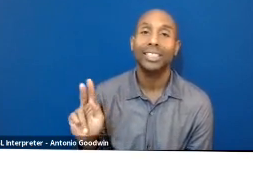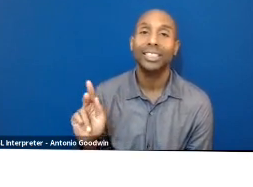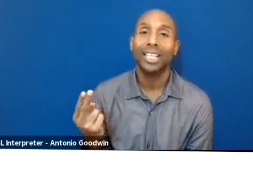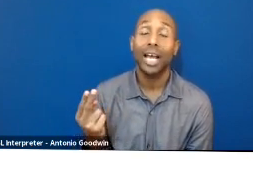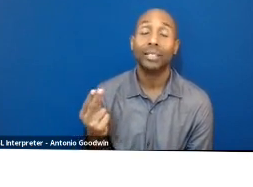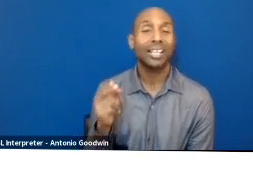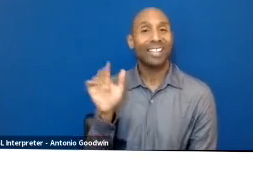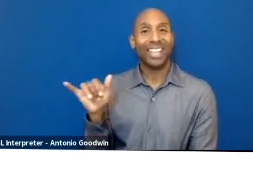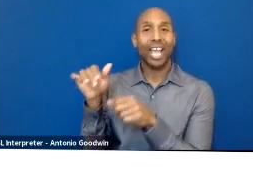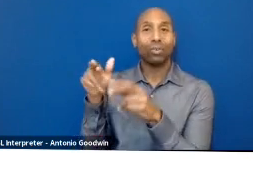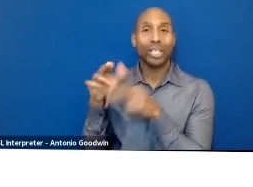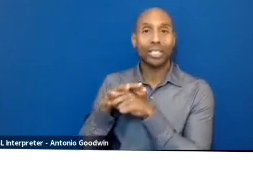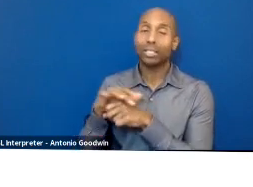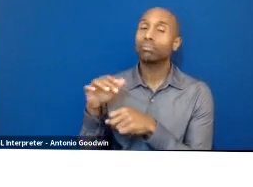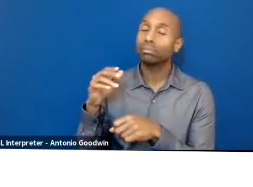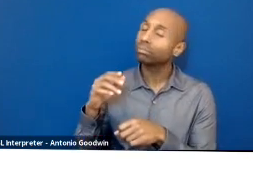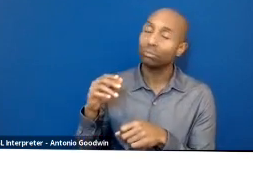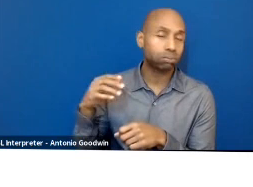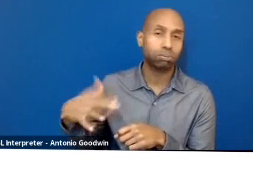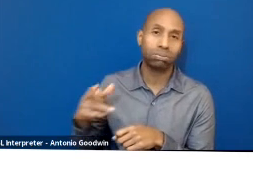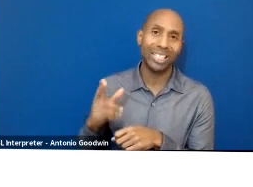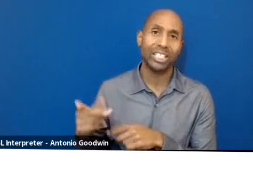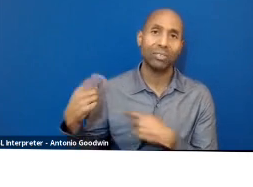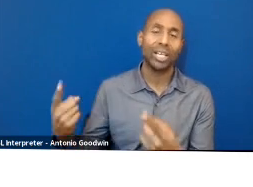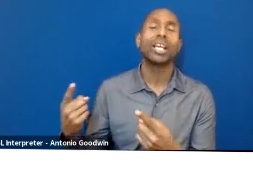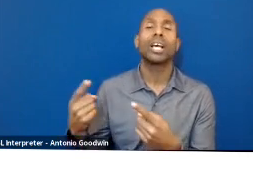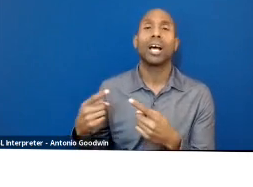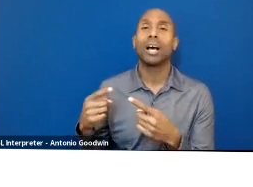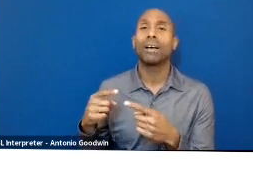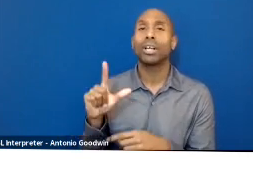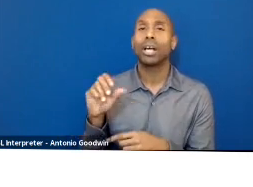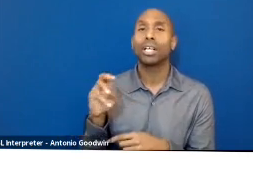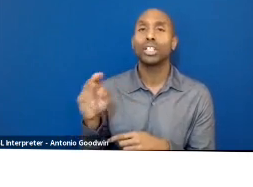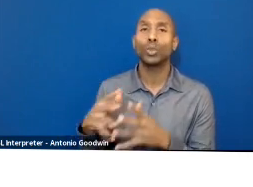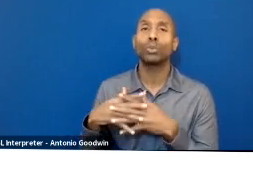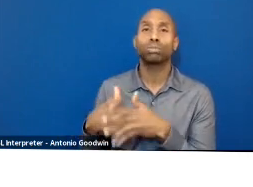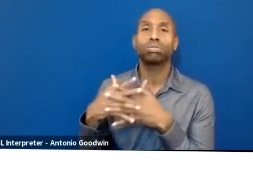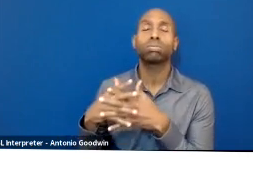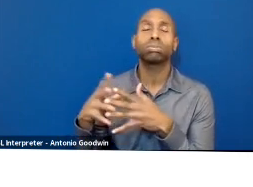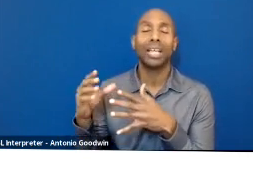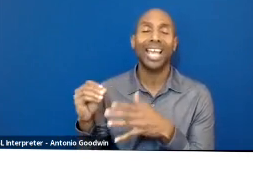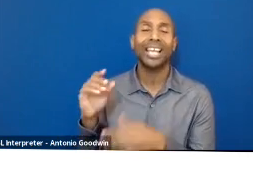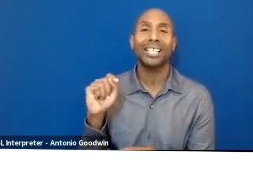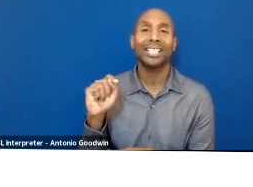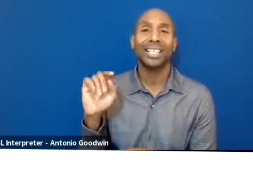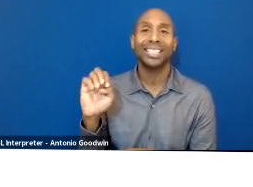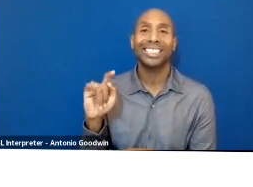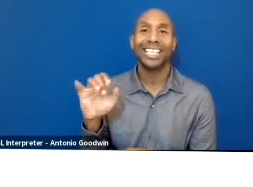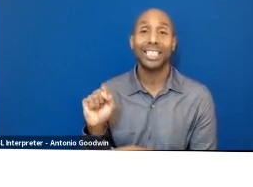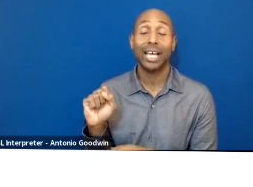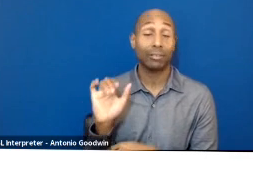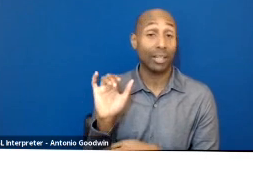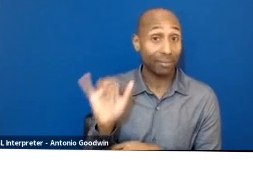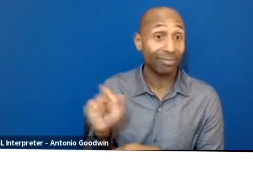of wool and textiles. And so Looms of Ladakh is a woman owned wool textile cooperative and is based